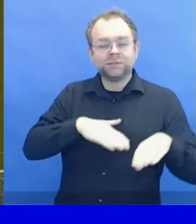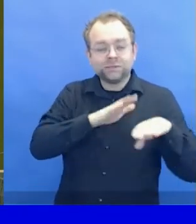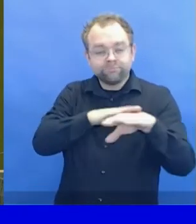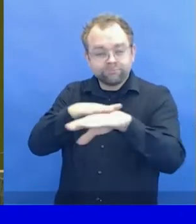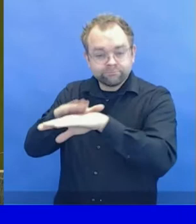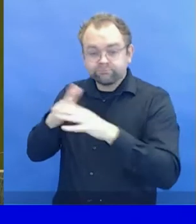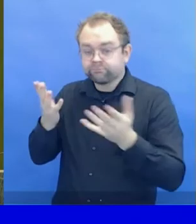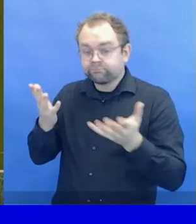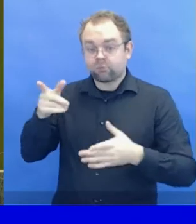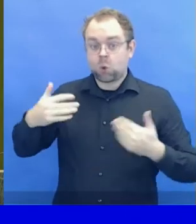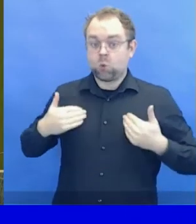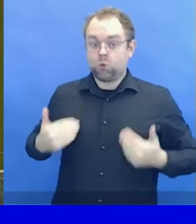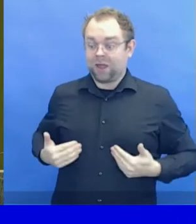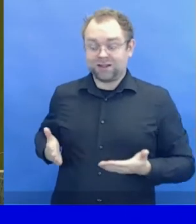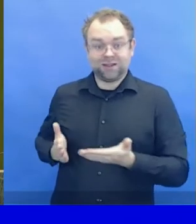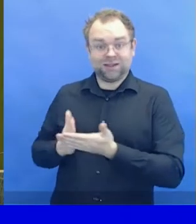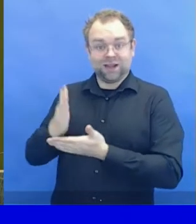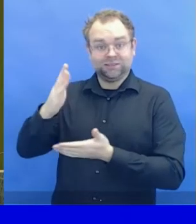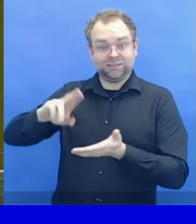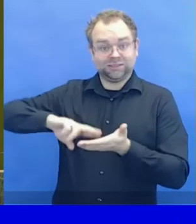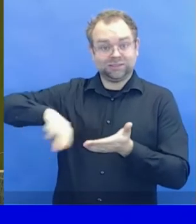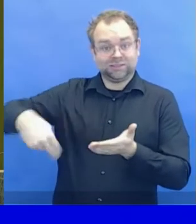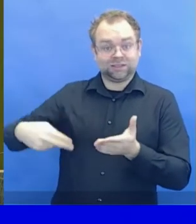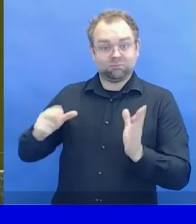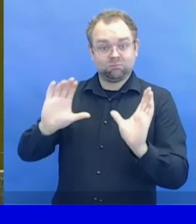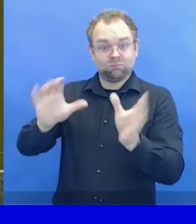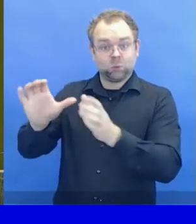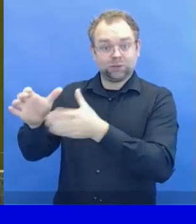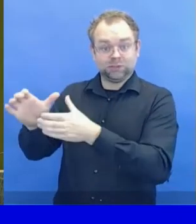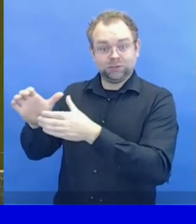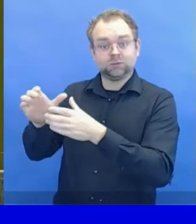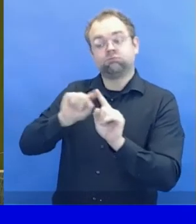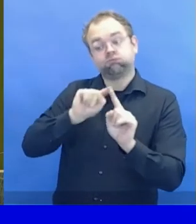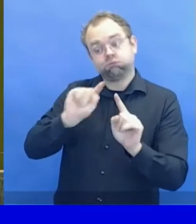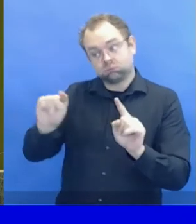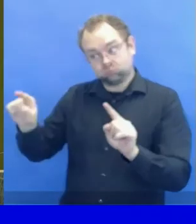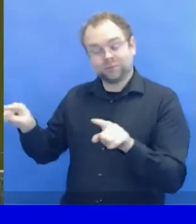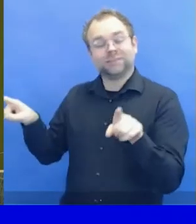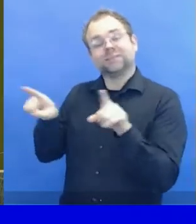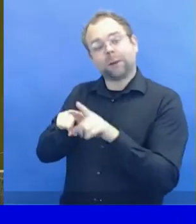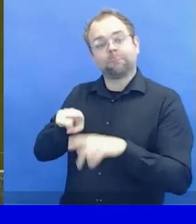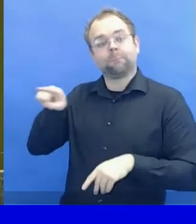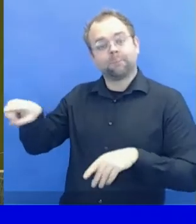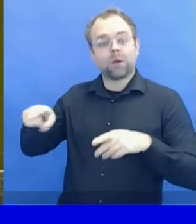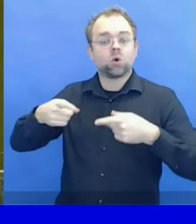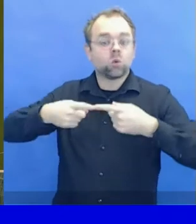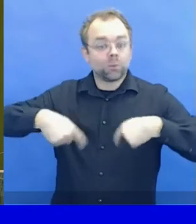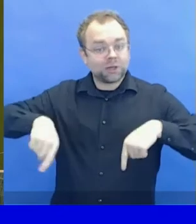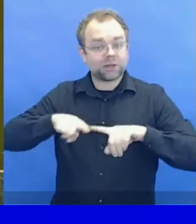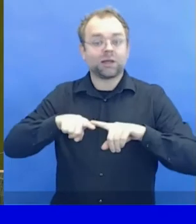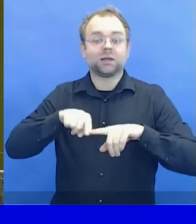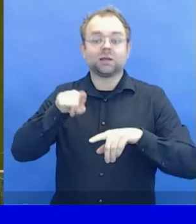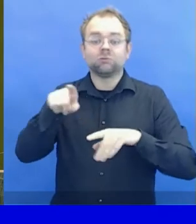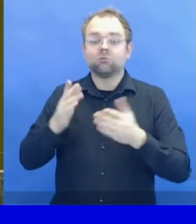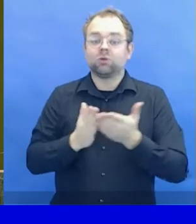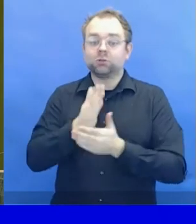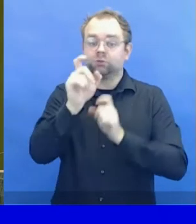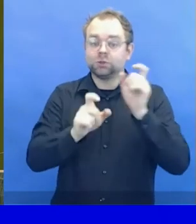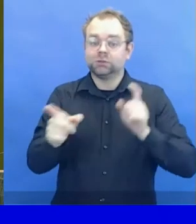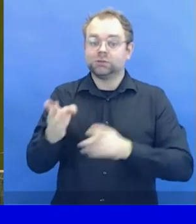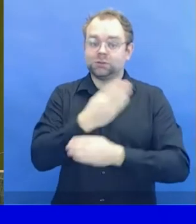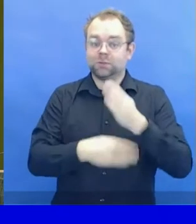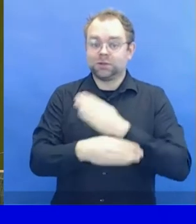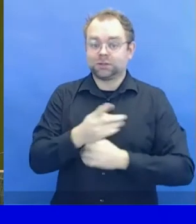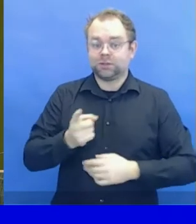stemming from the Human Rights Treaties with change dynamics such as